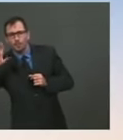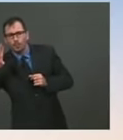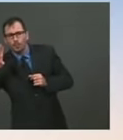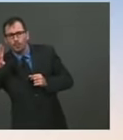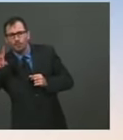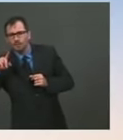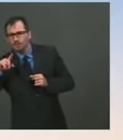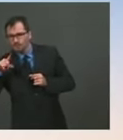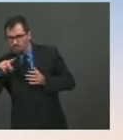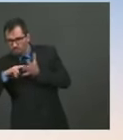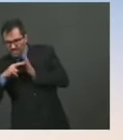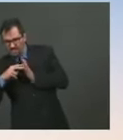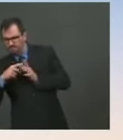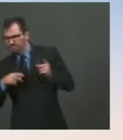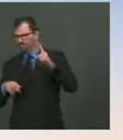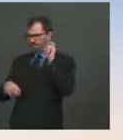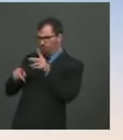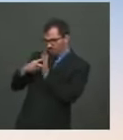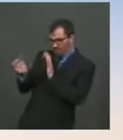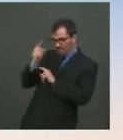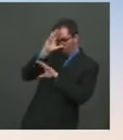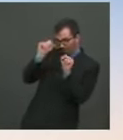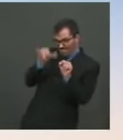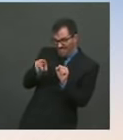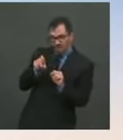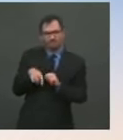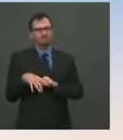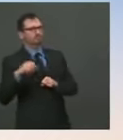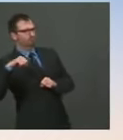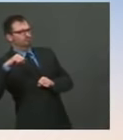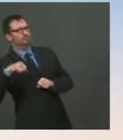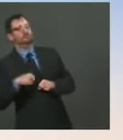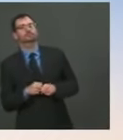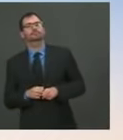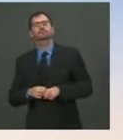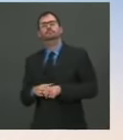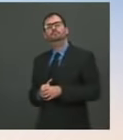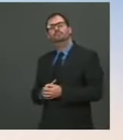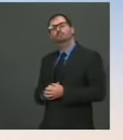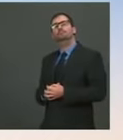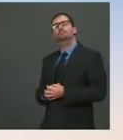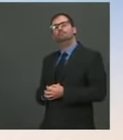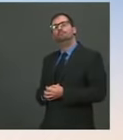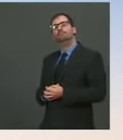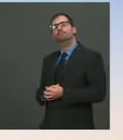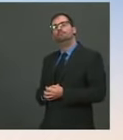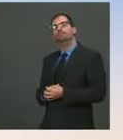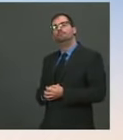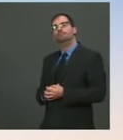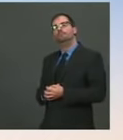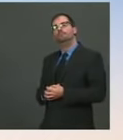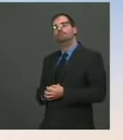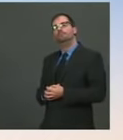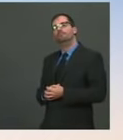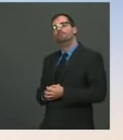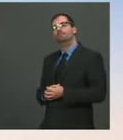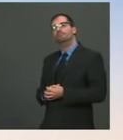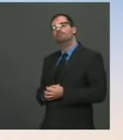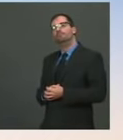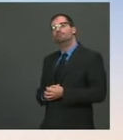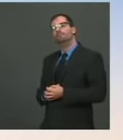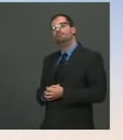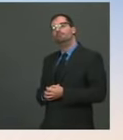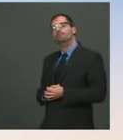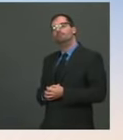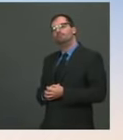if it saves taxpayer dollars and puts the disastrous history of the previous administration's use